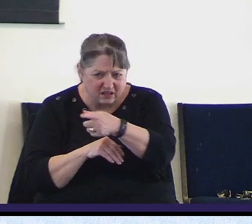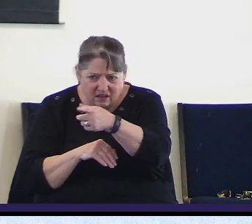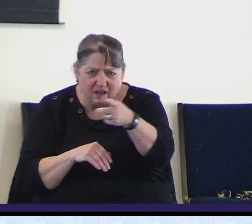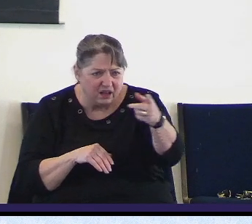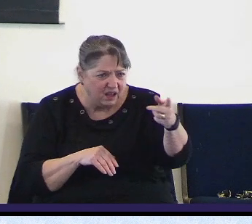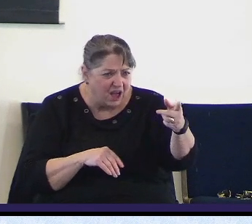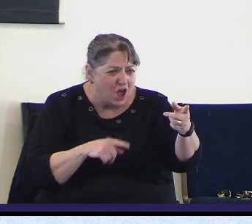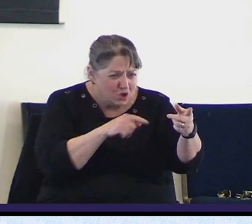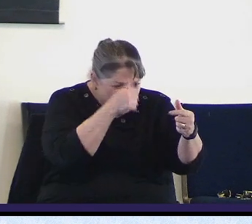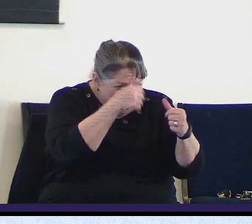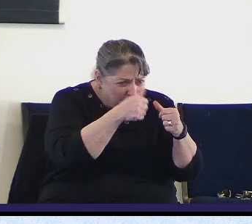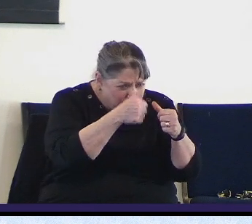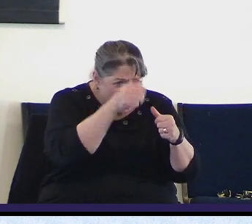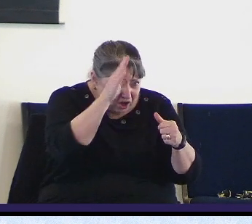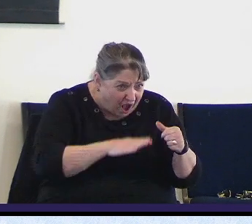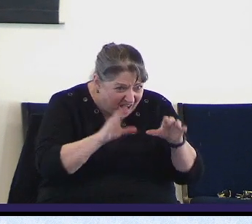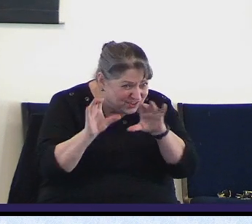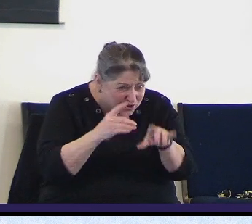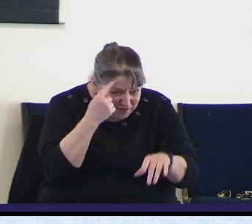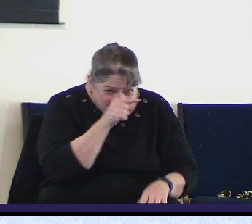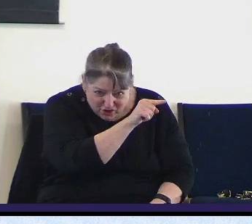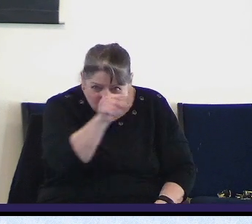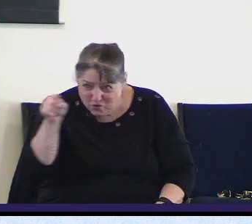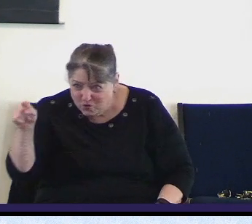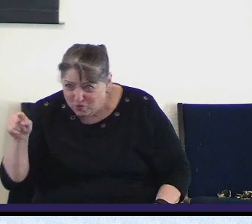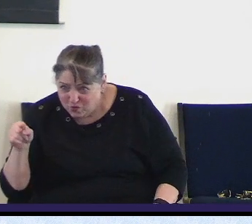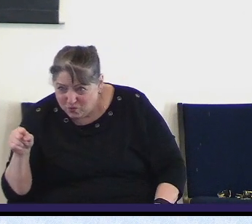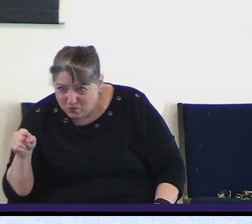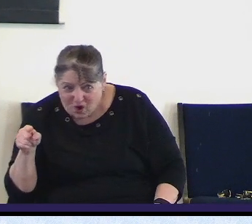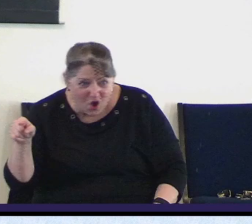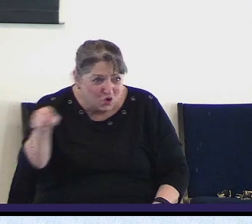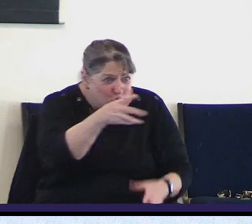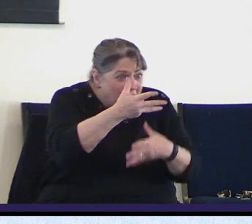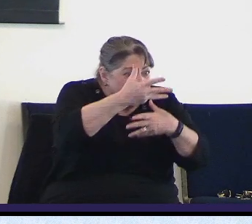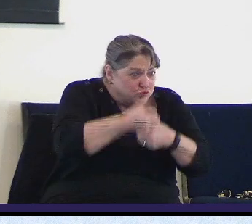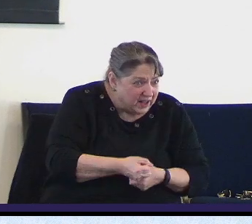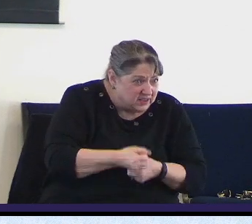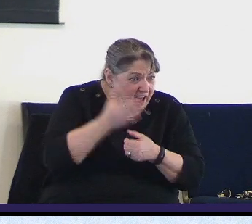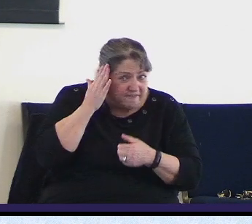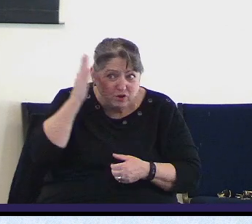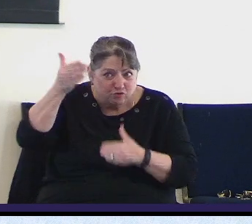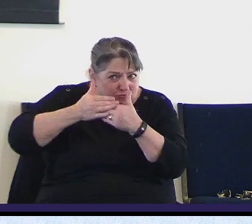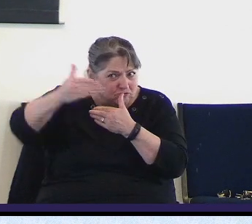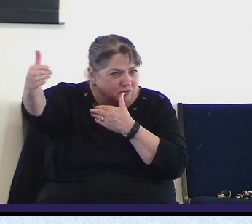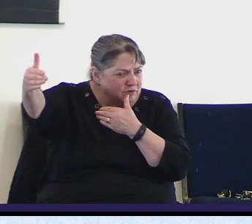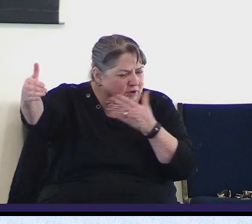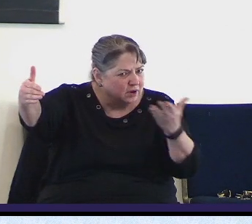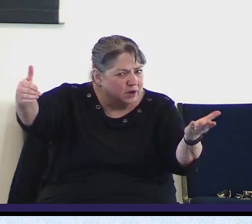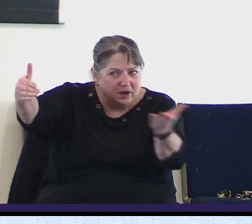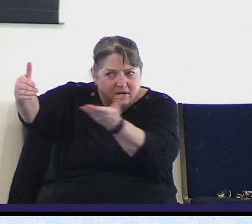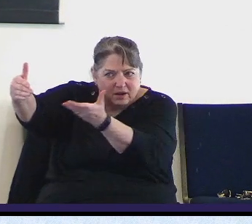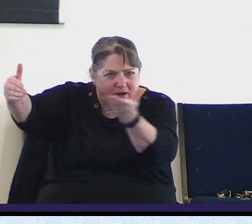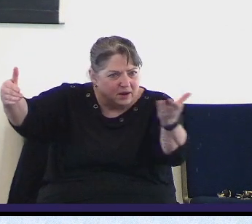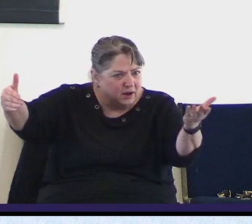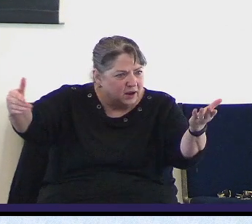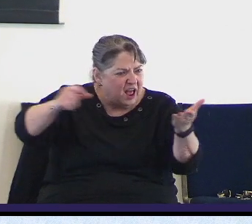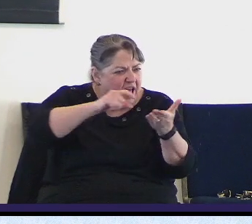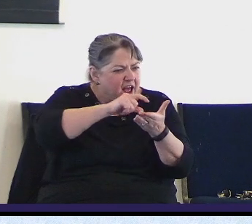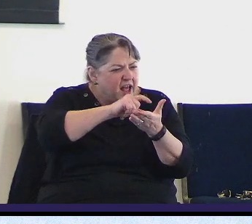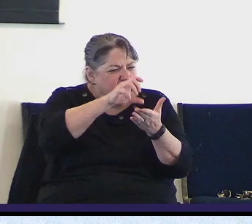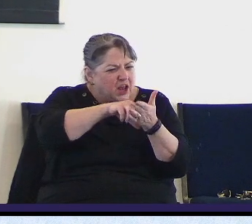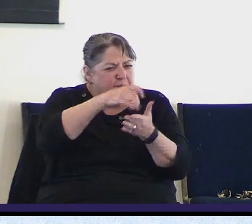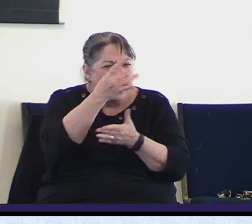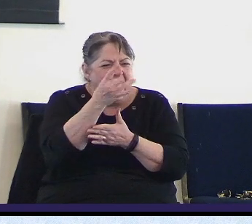done before can you believe him to do it some more in chapter 18 and verse 40